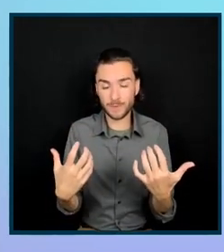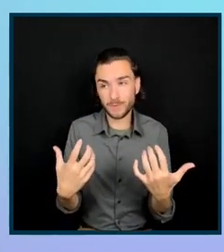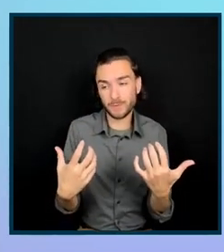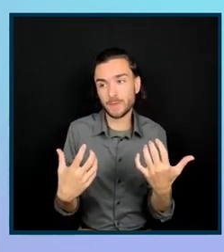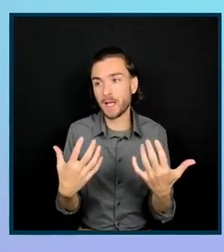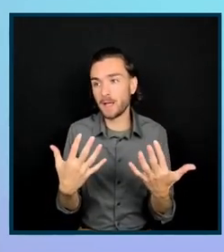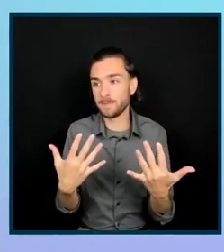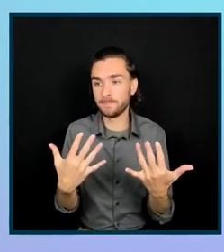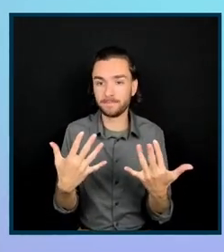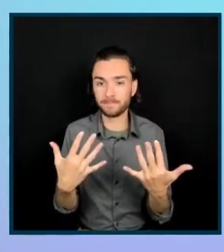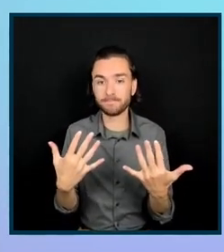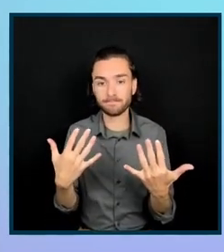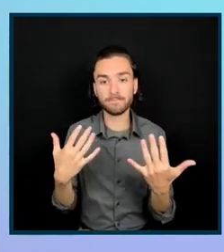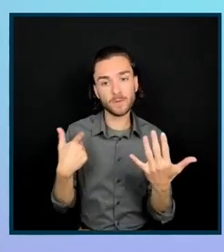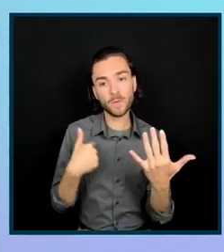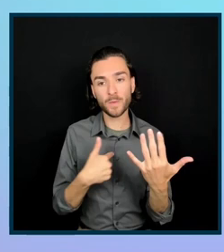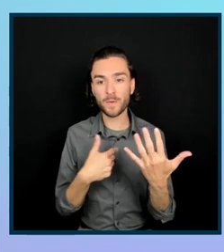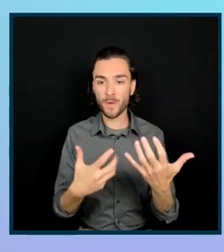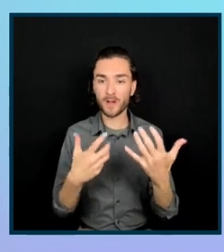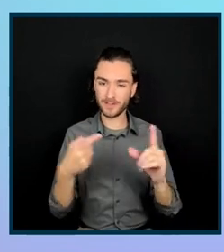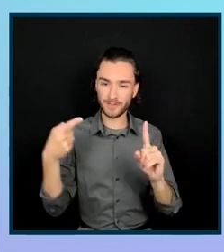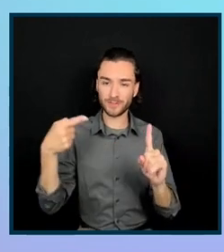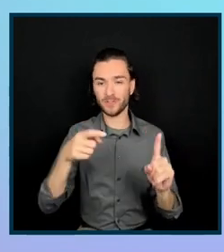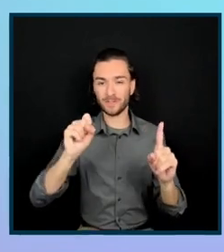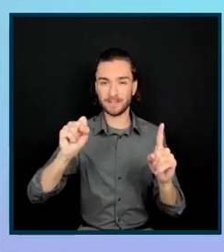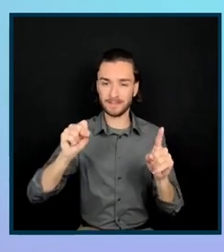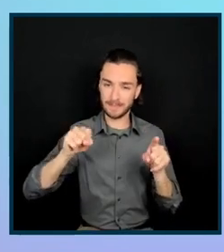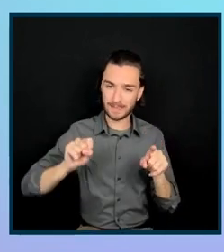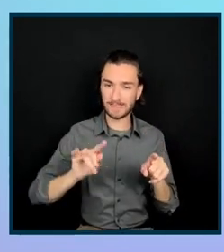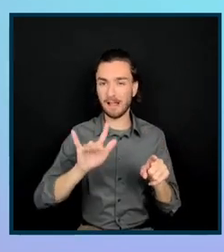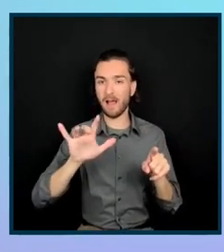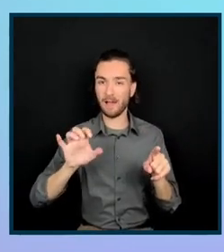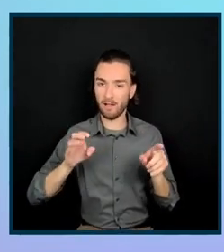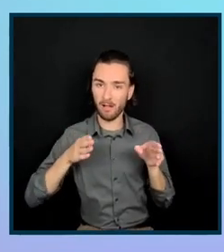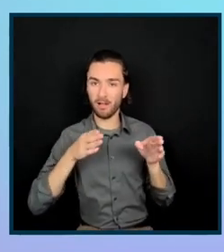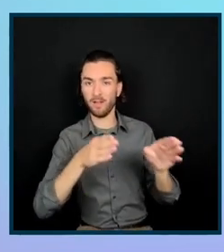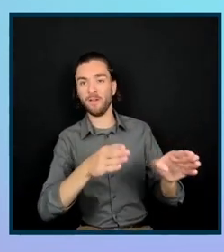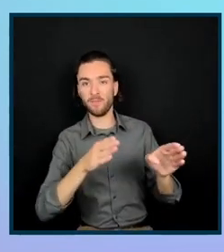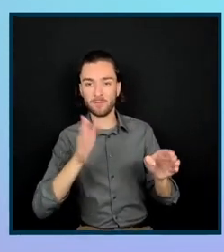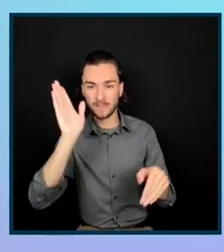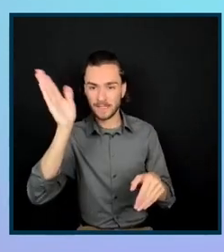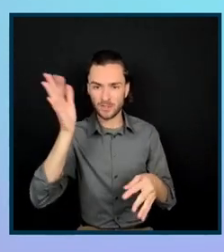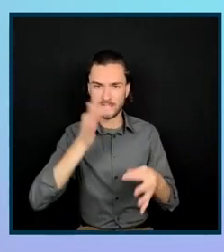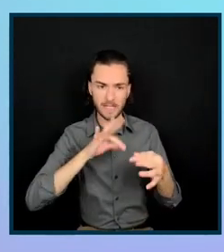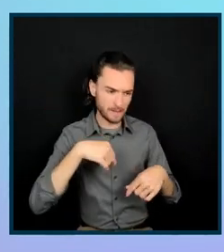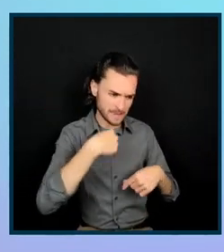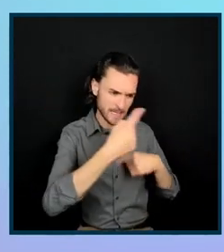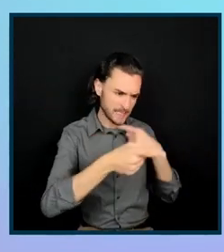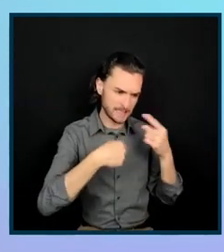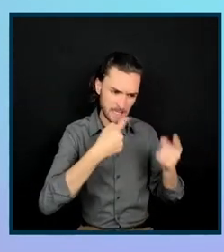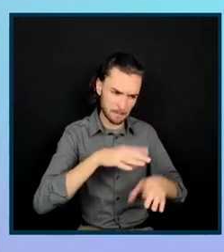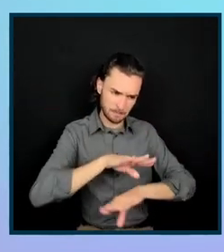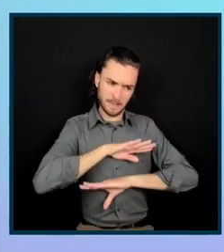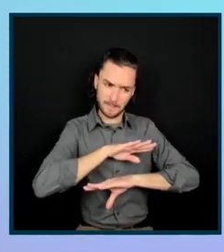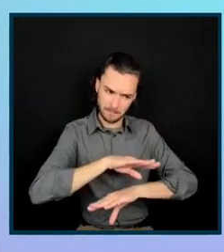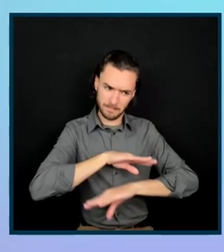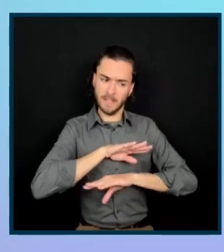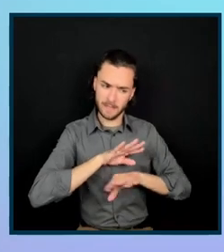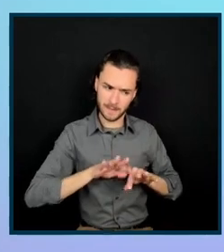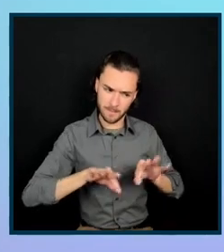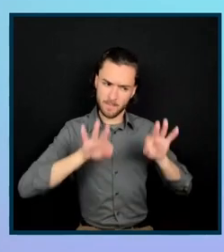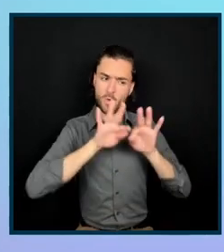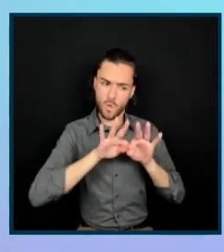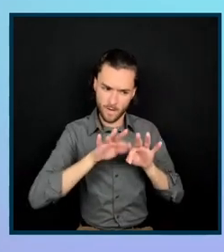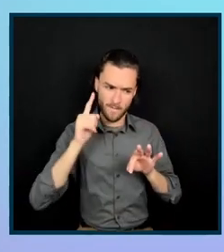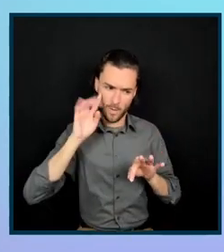we're aiming dial of presentation rather than just telling people like you need to meet these things because it's important because of this reason